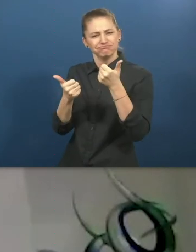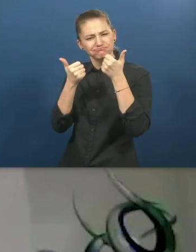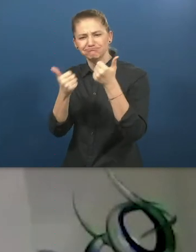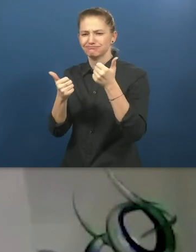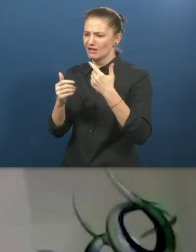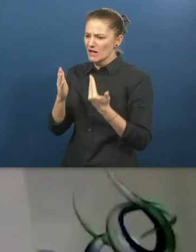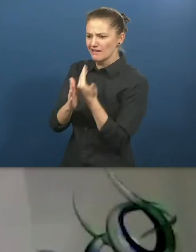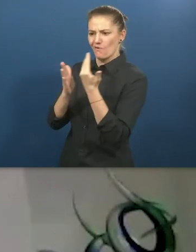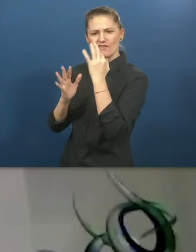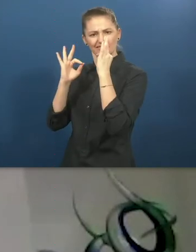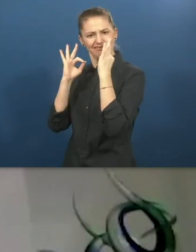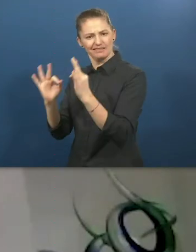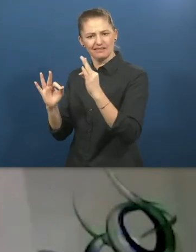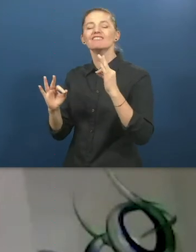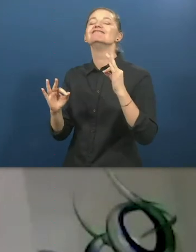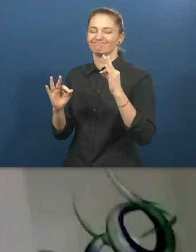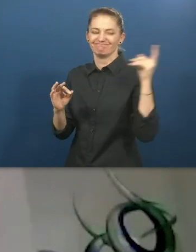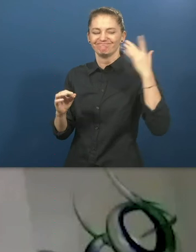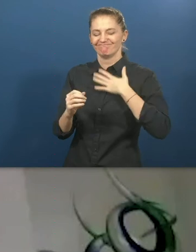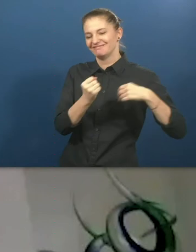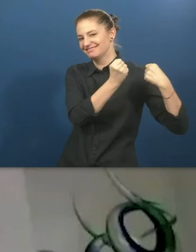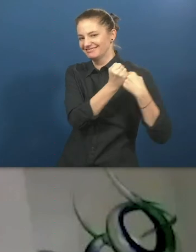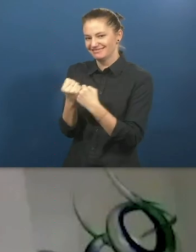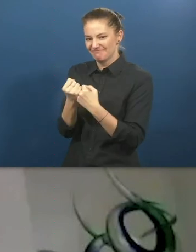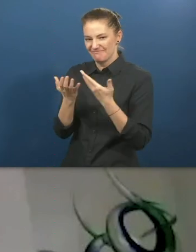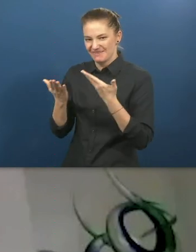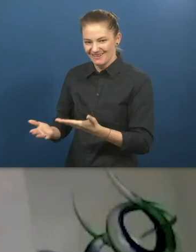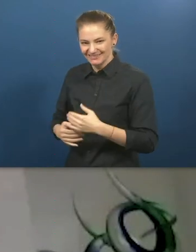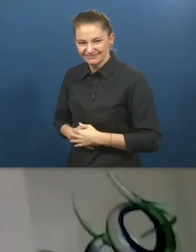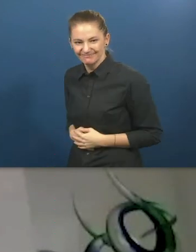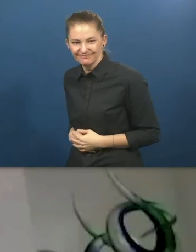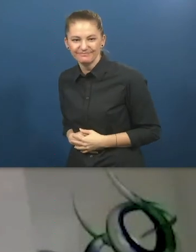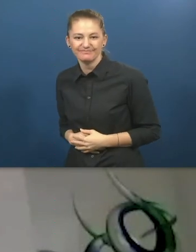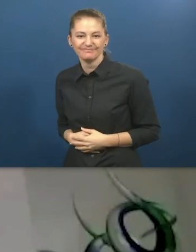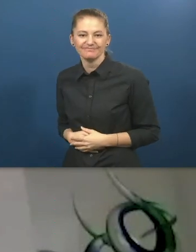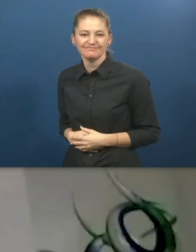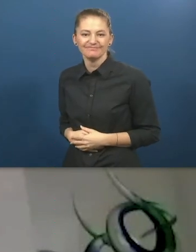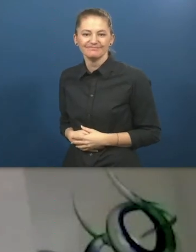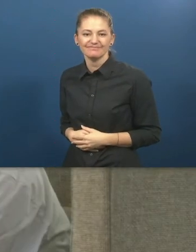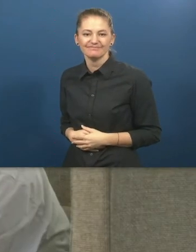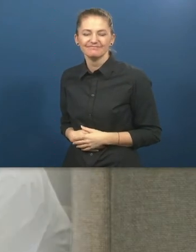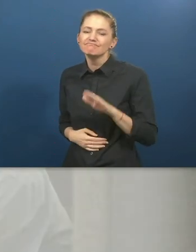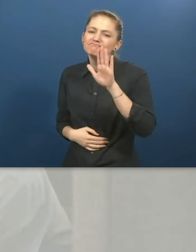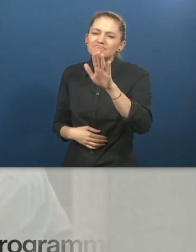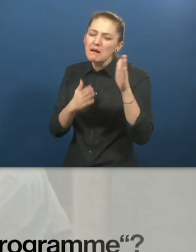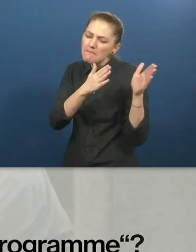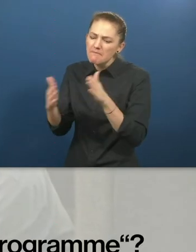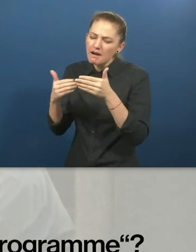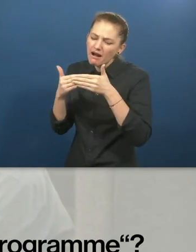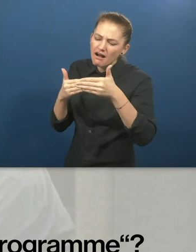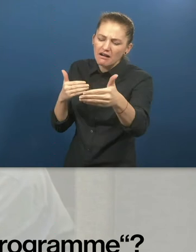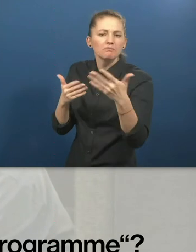they recognize the kind of work, the innovative work that we're doing and they want to support that. What is next for